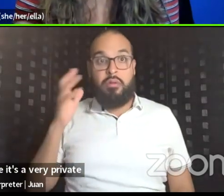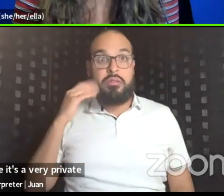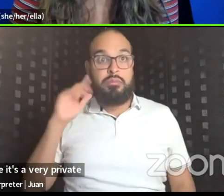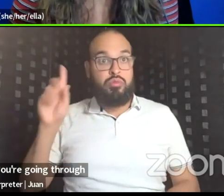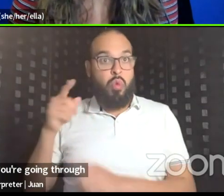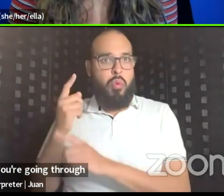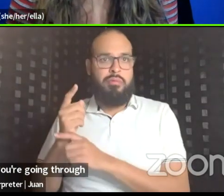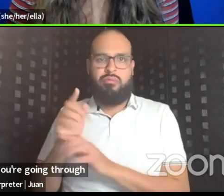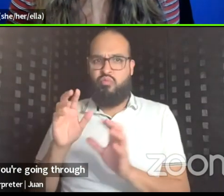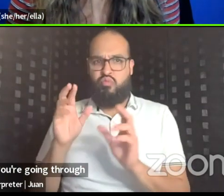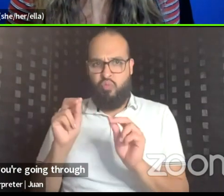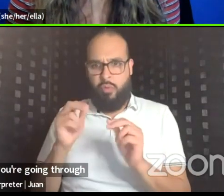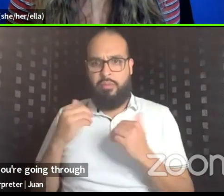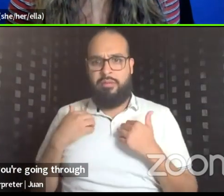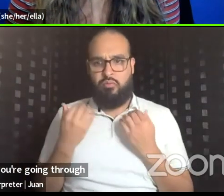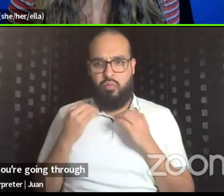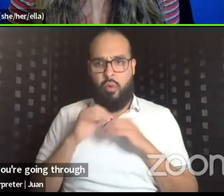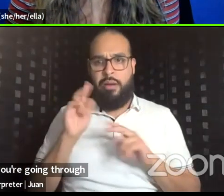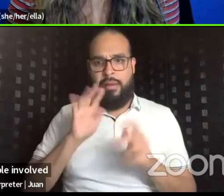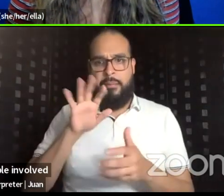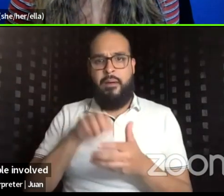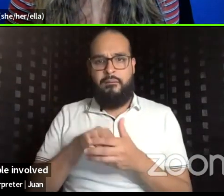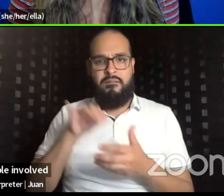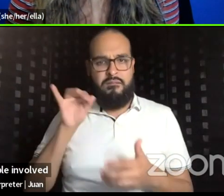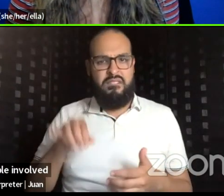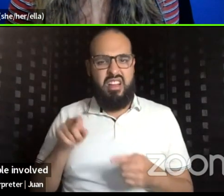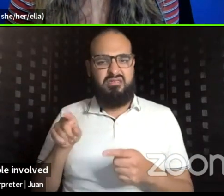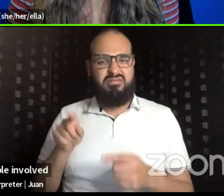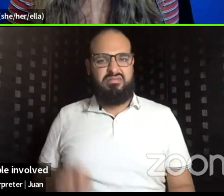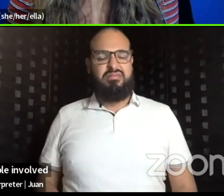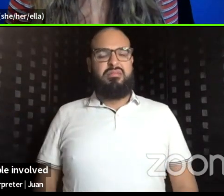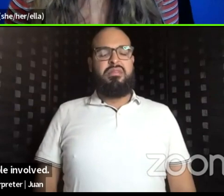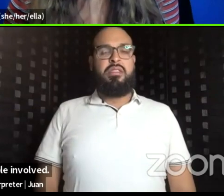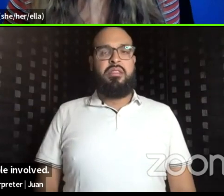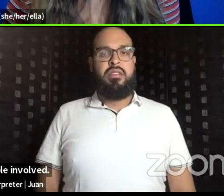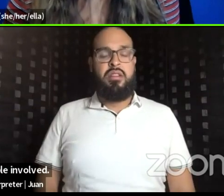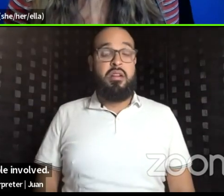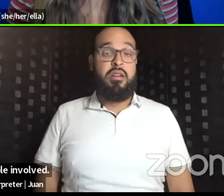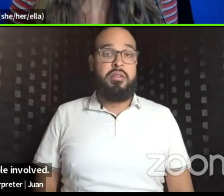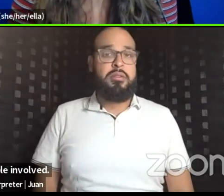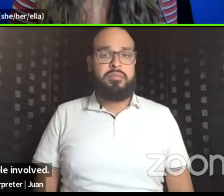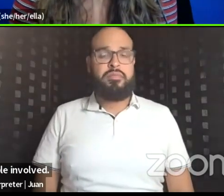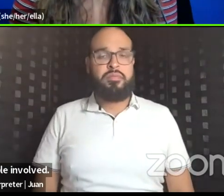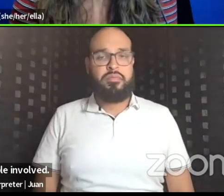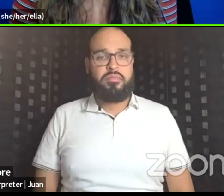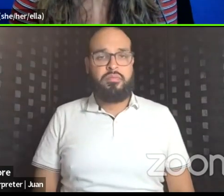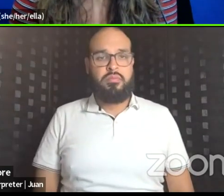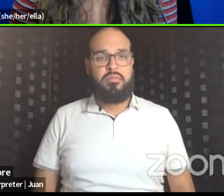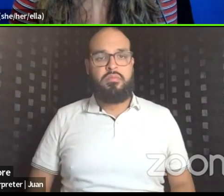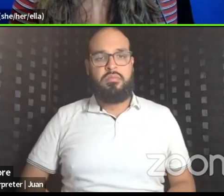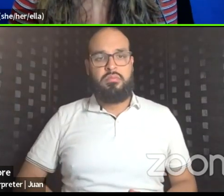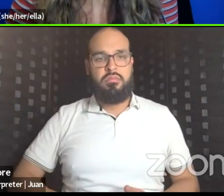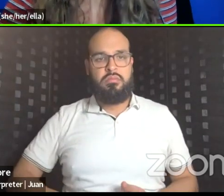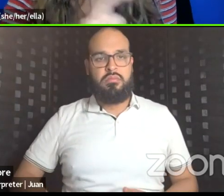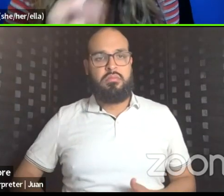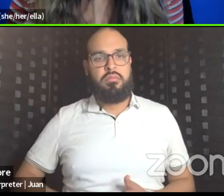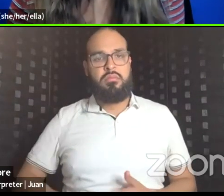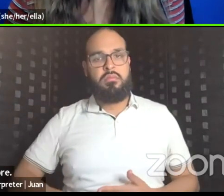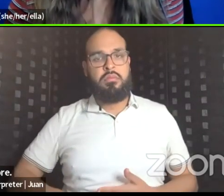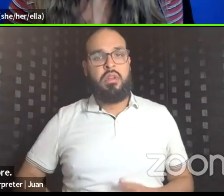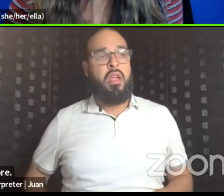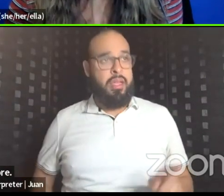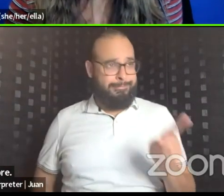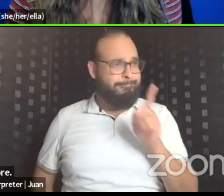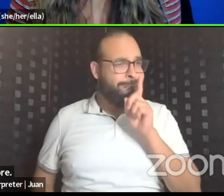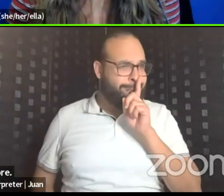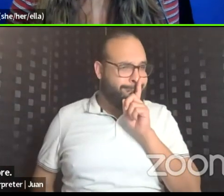involved. And I think the more, not that you have to say any